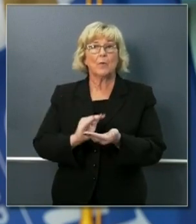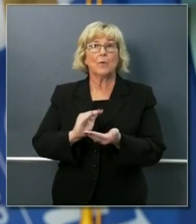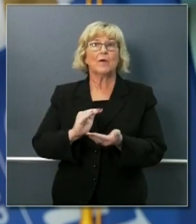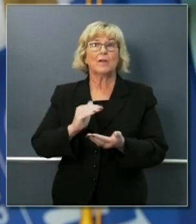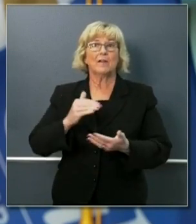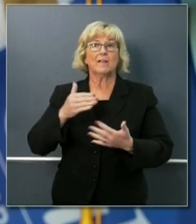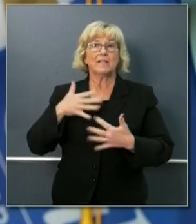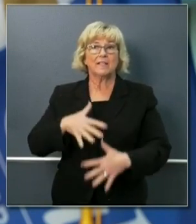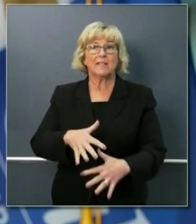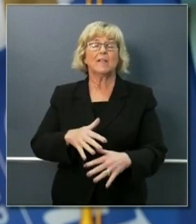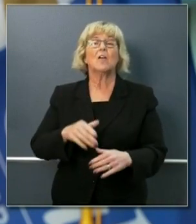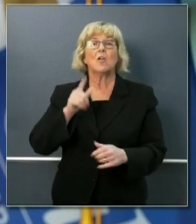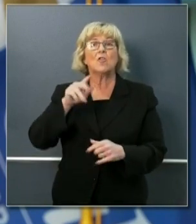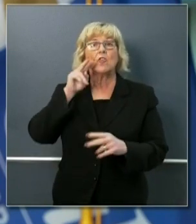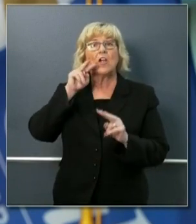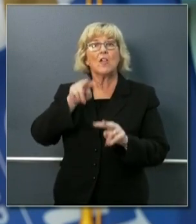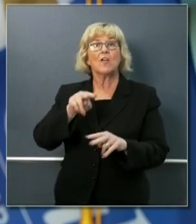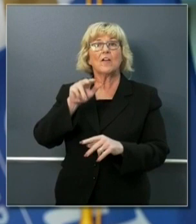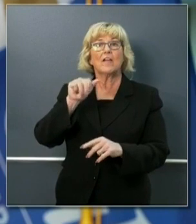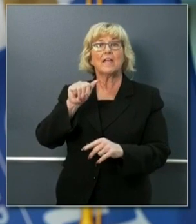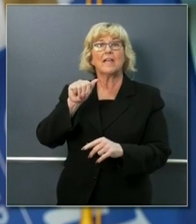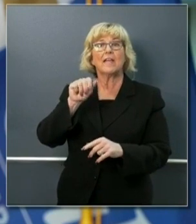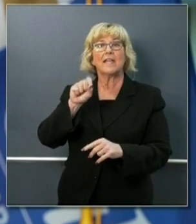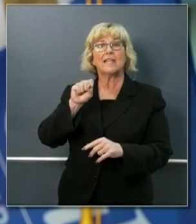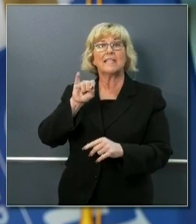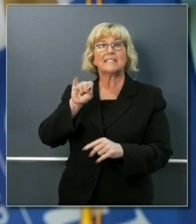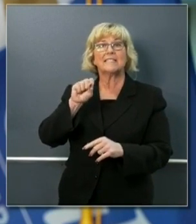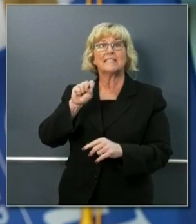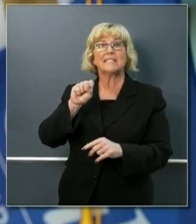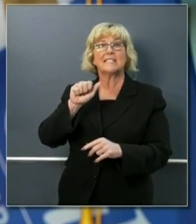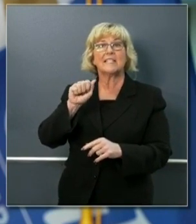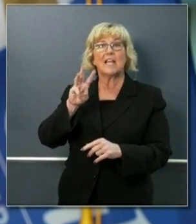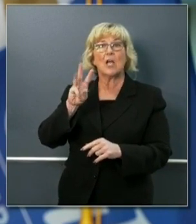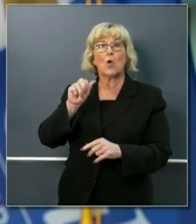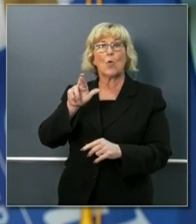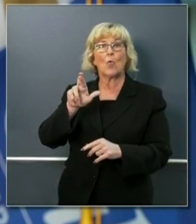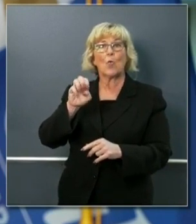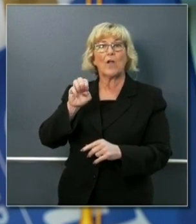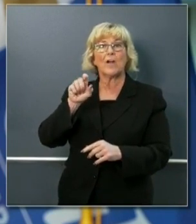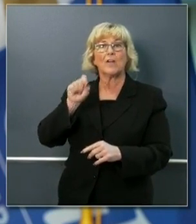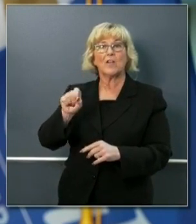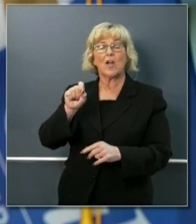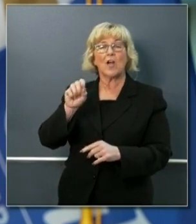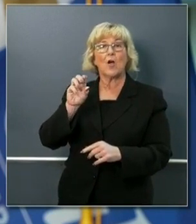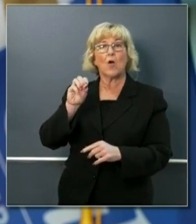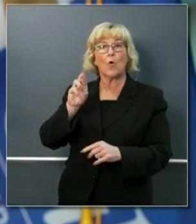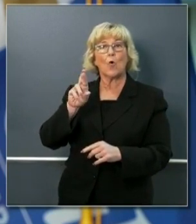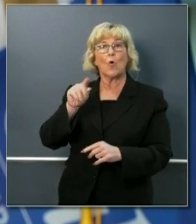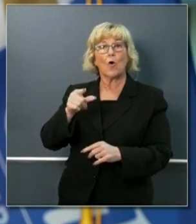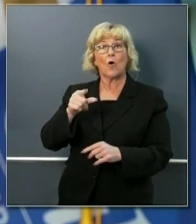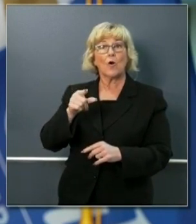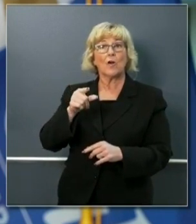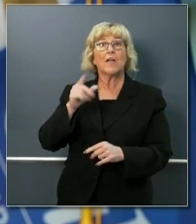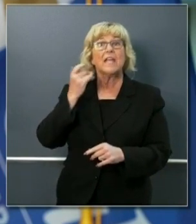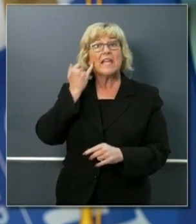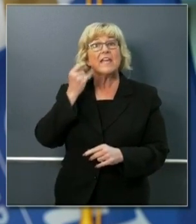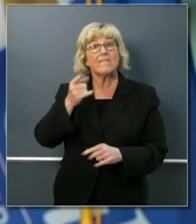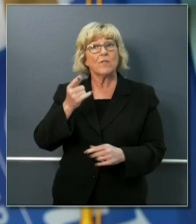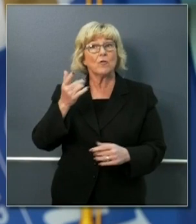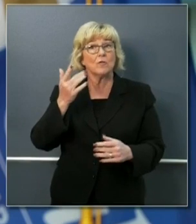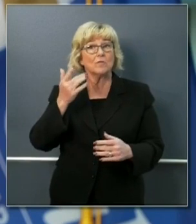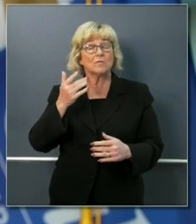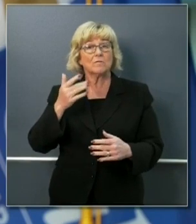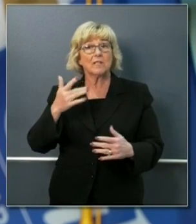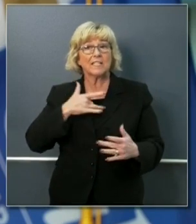available at ACEsAware.org. If you are concerned about the effects of stress on your health, call your